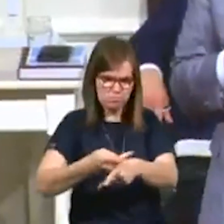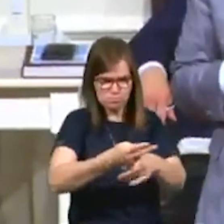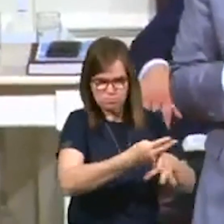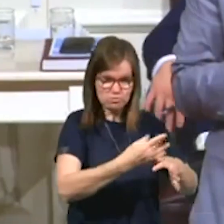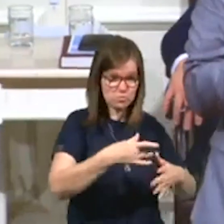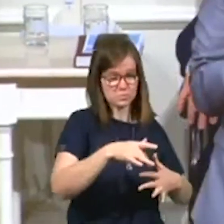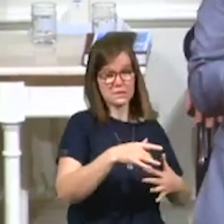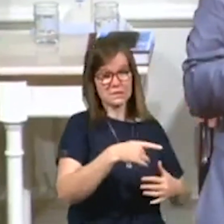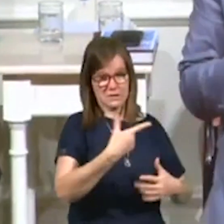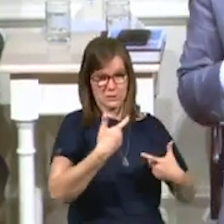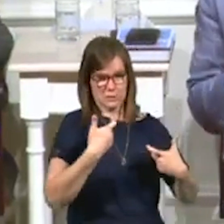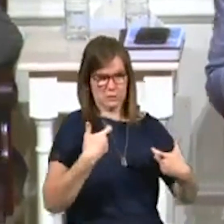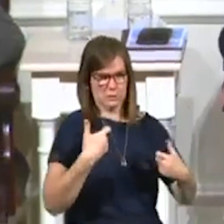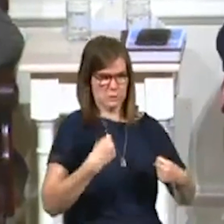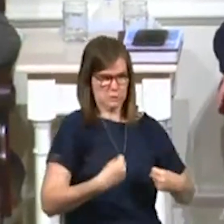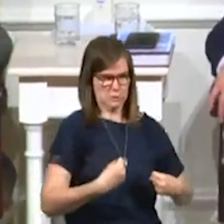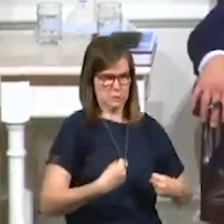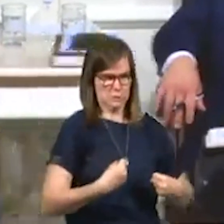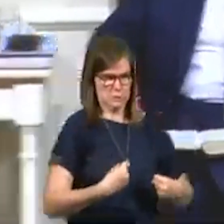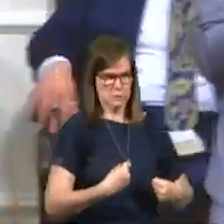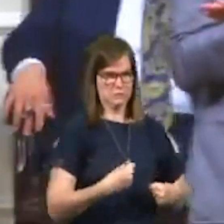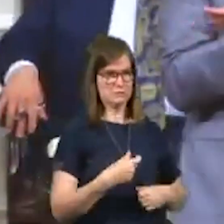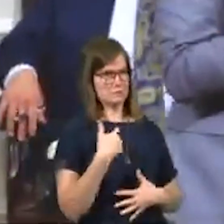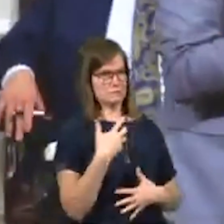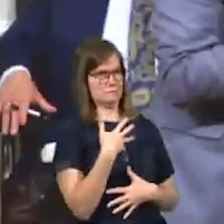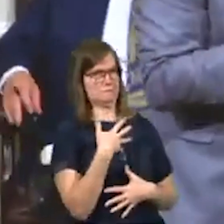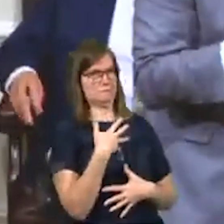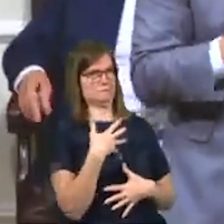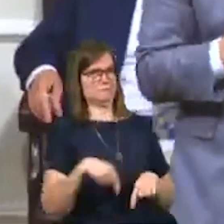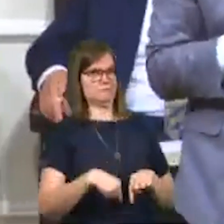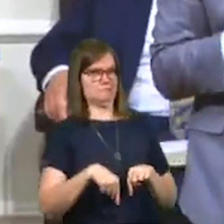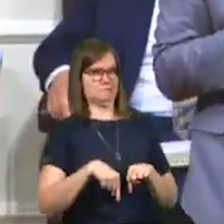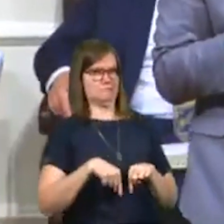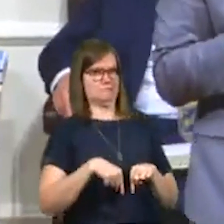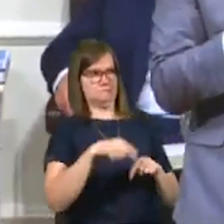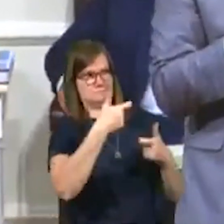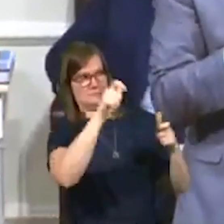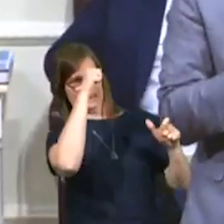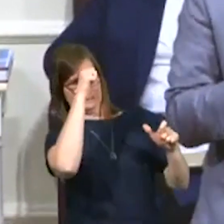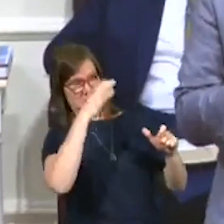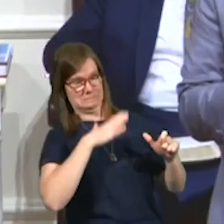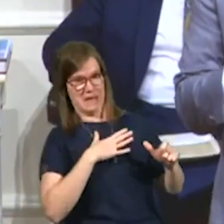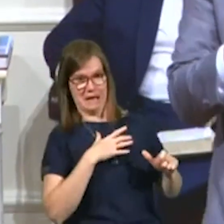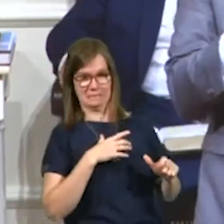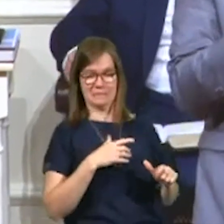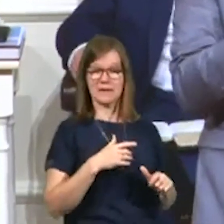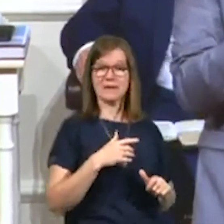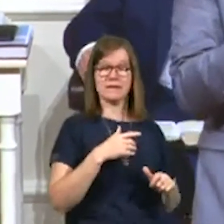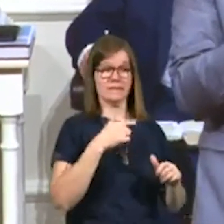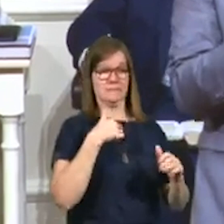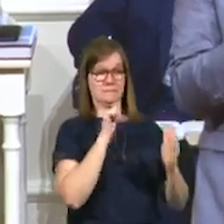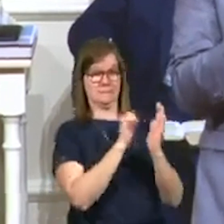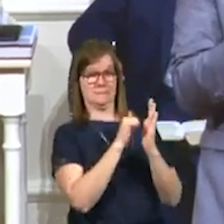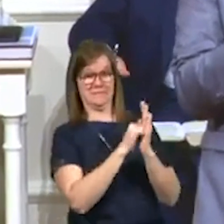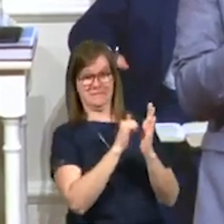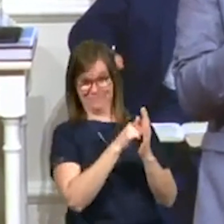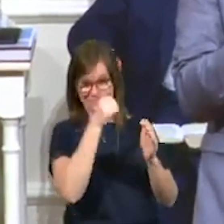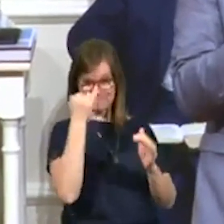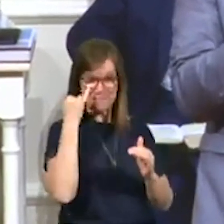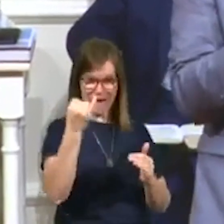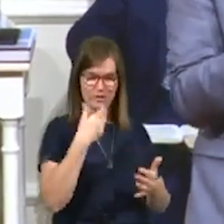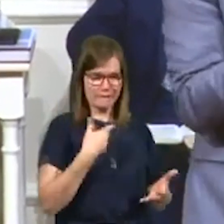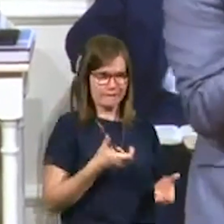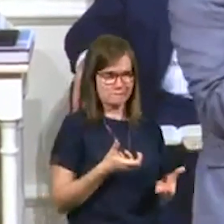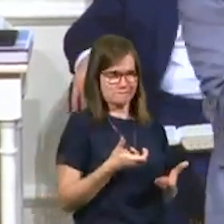I don't think he could, but maybe small bushes. But regardless, he was a, he's a big man. And I knocked on the door. And if you could see me just pathetic, standing